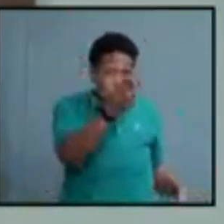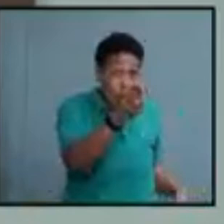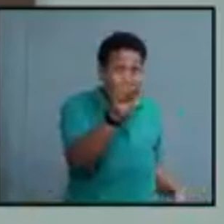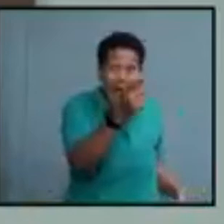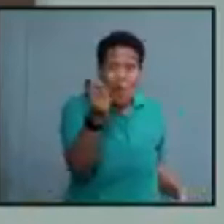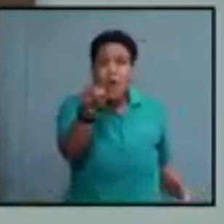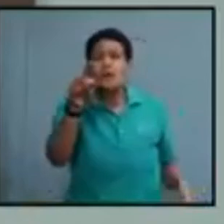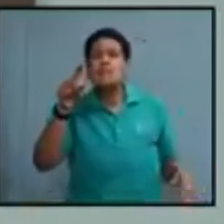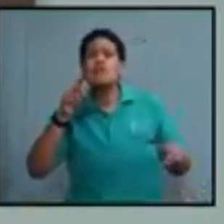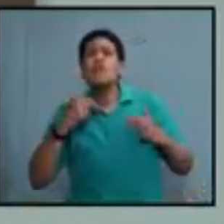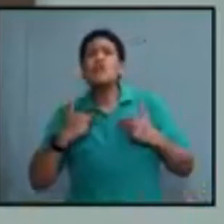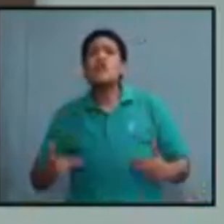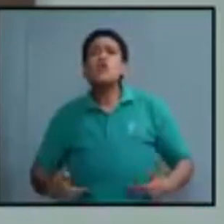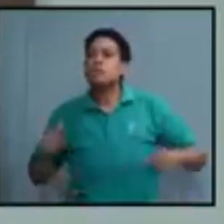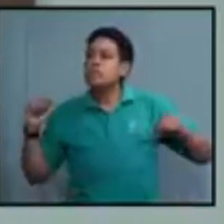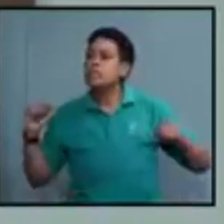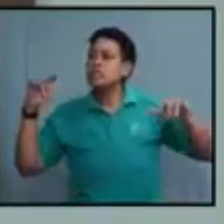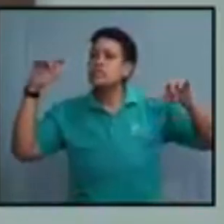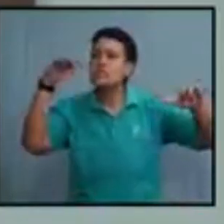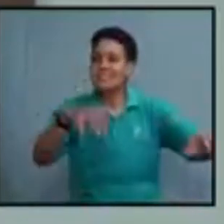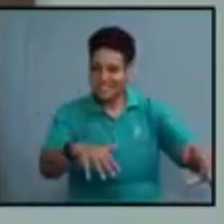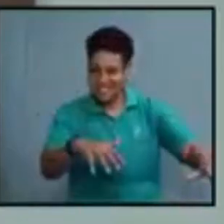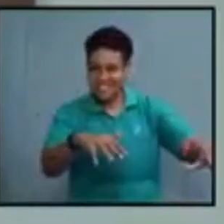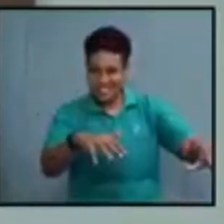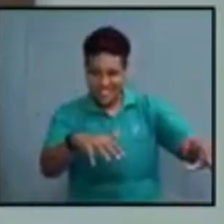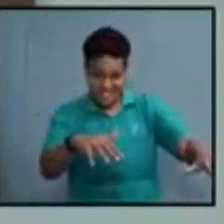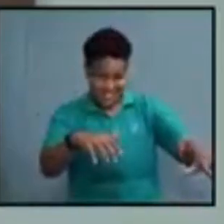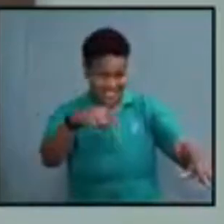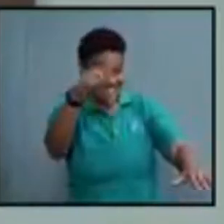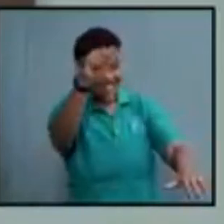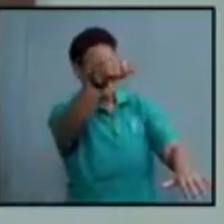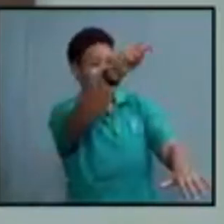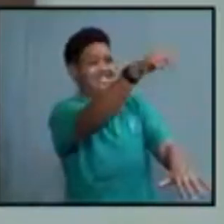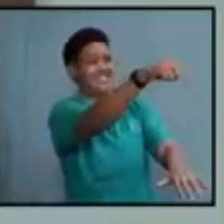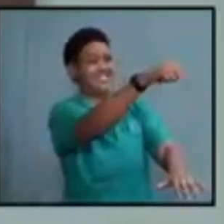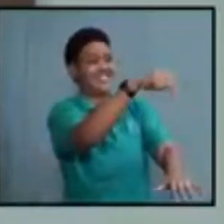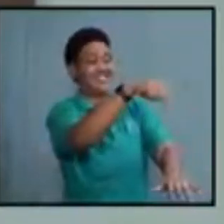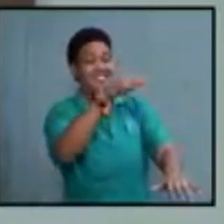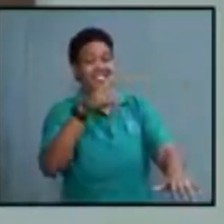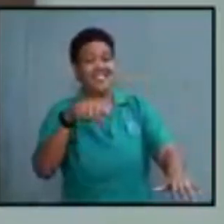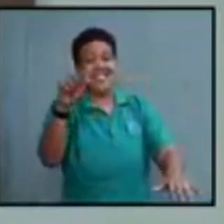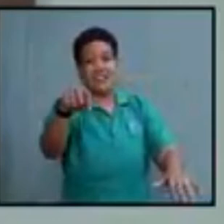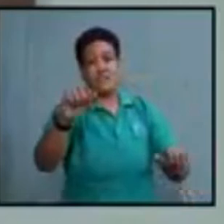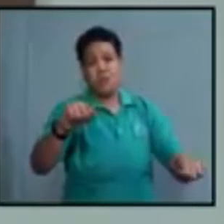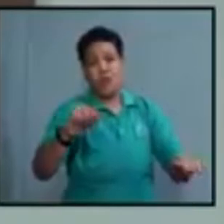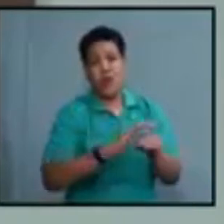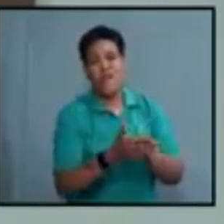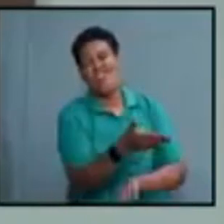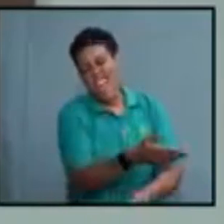human beings gather, the potential for infection exists.